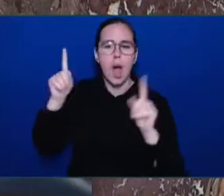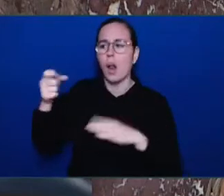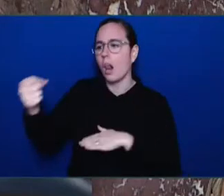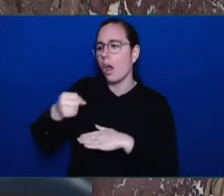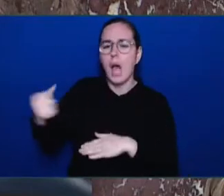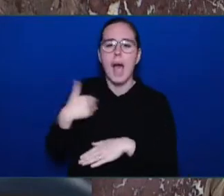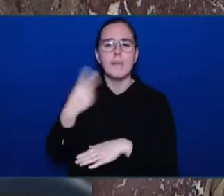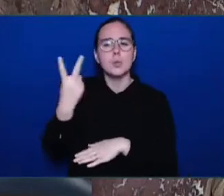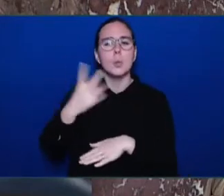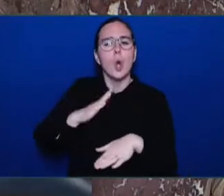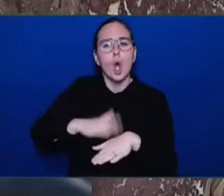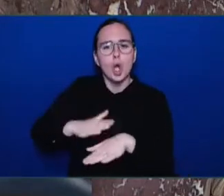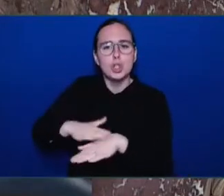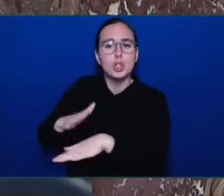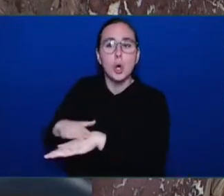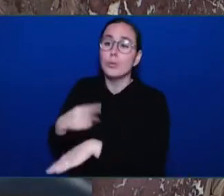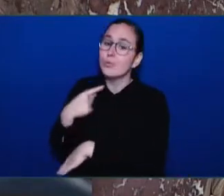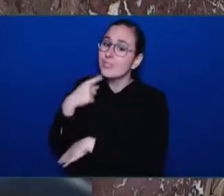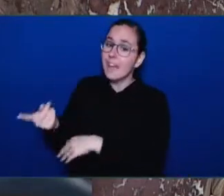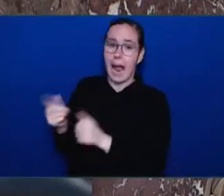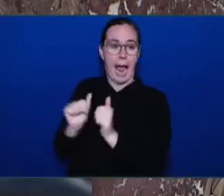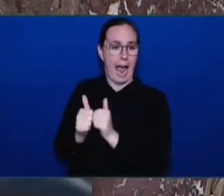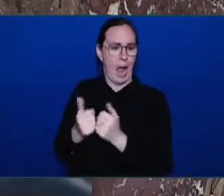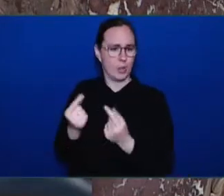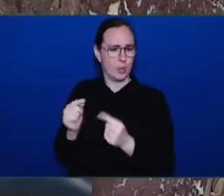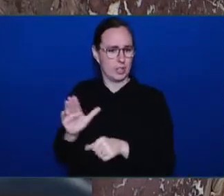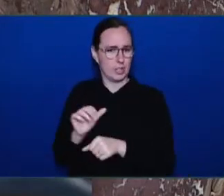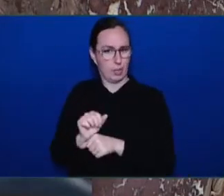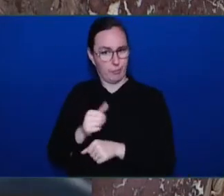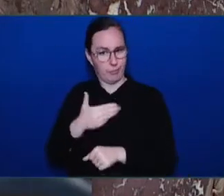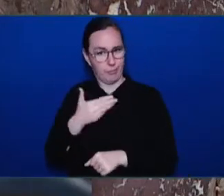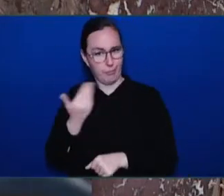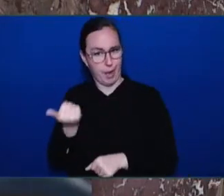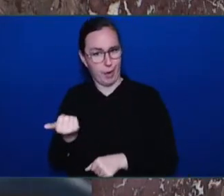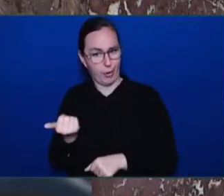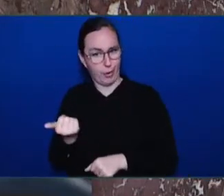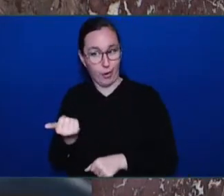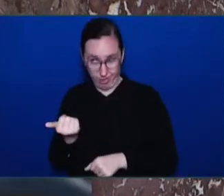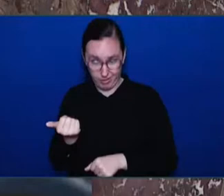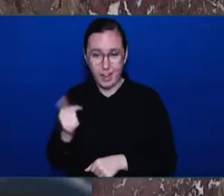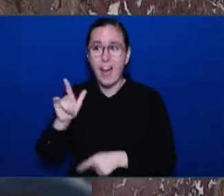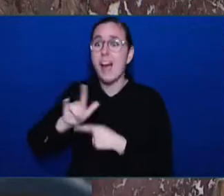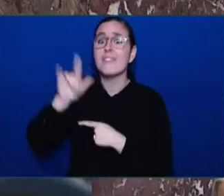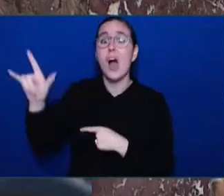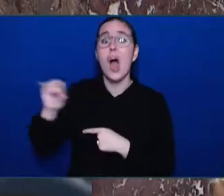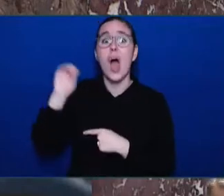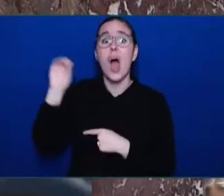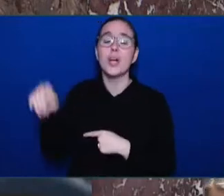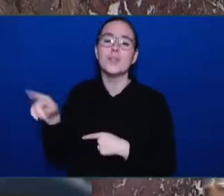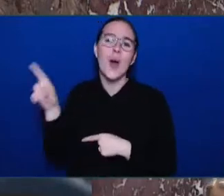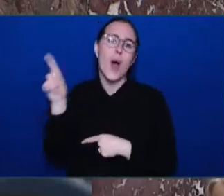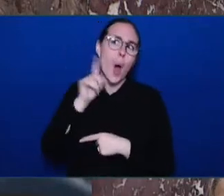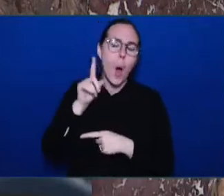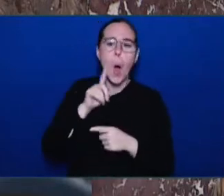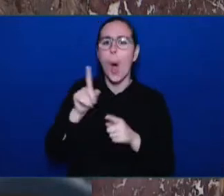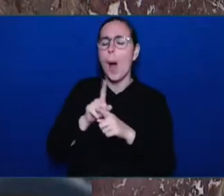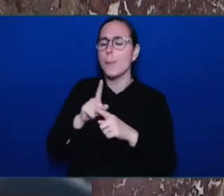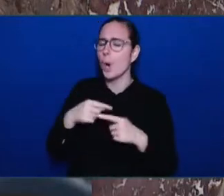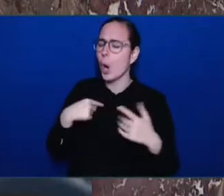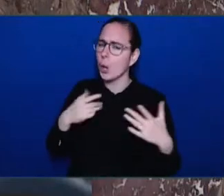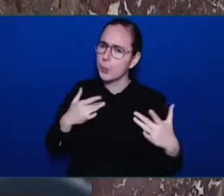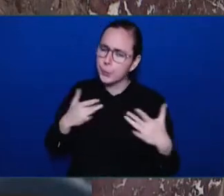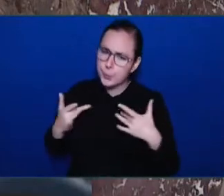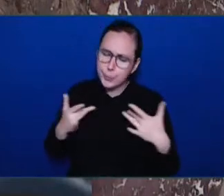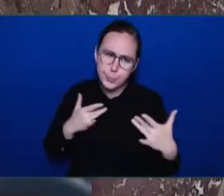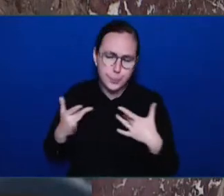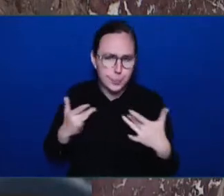pretending that they're suddenly concerned about a bill that, well, the current Attorney General was an MP in Ottawa, said didn't go far enough in being